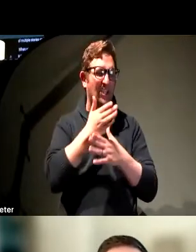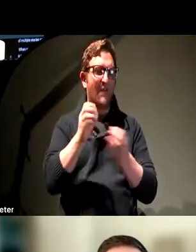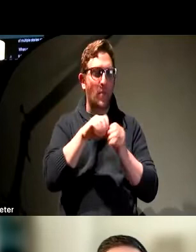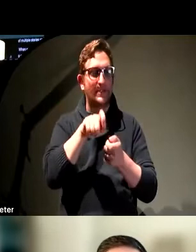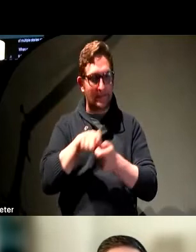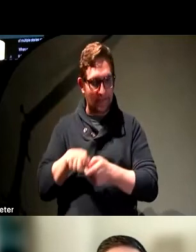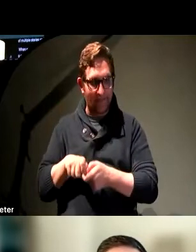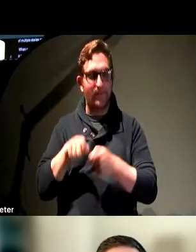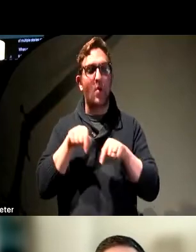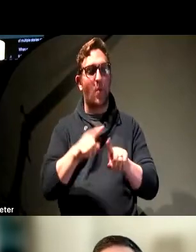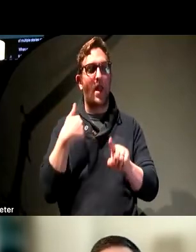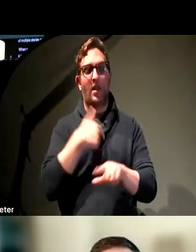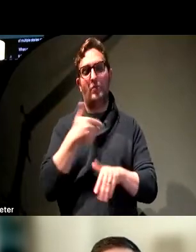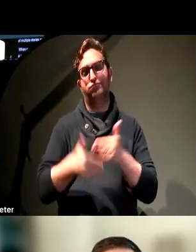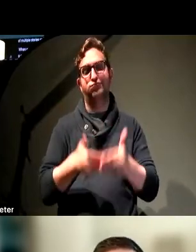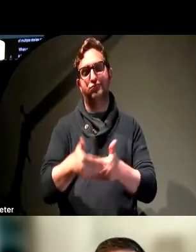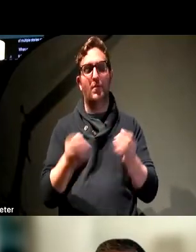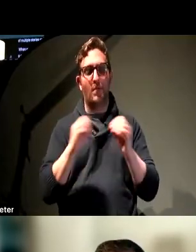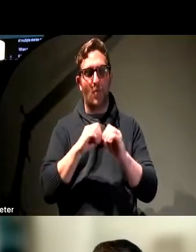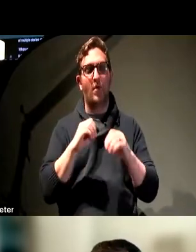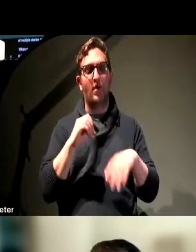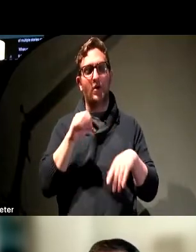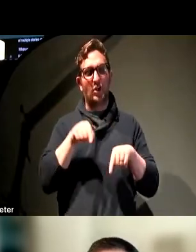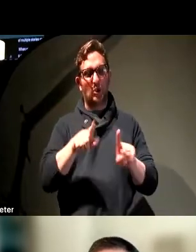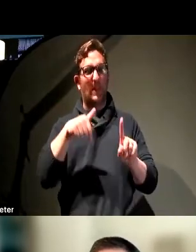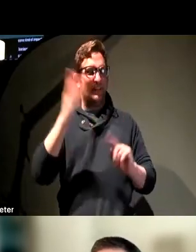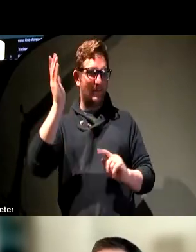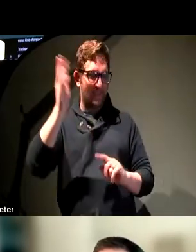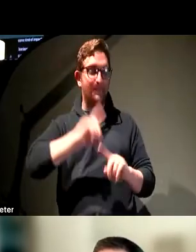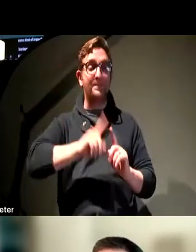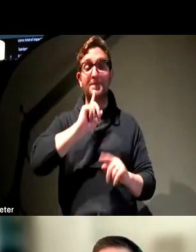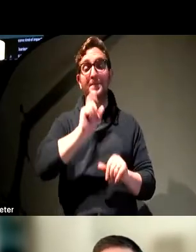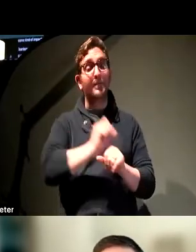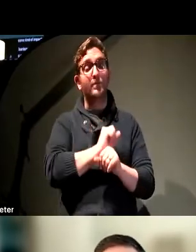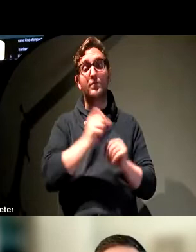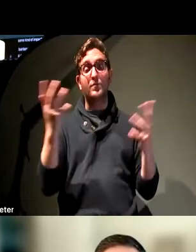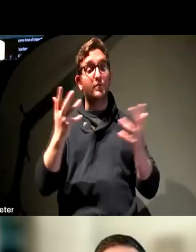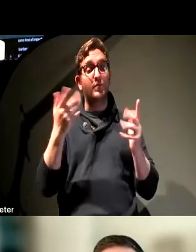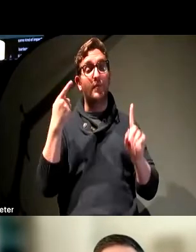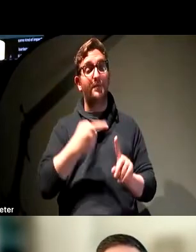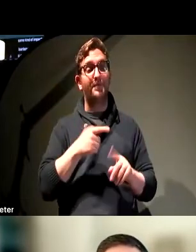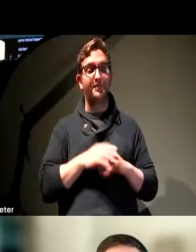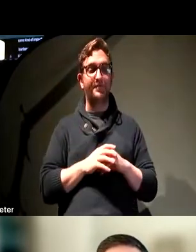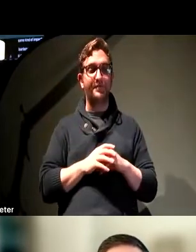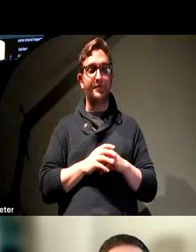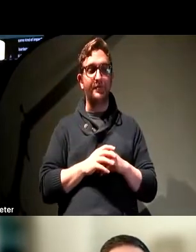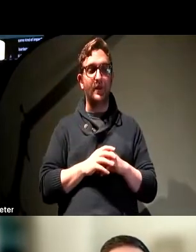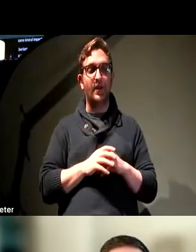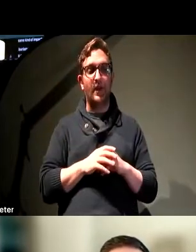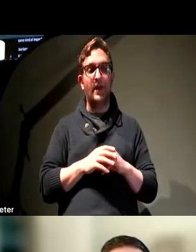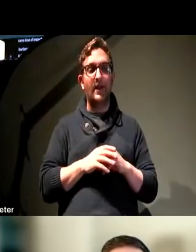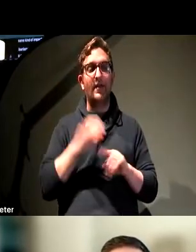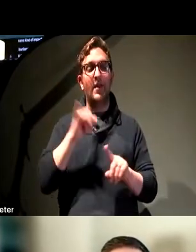move a little bit further on in our time together, but really what we're aiming for is to get the web out of people's way. We